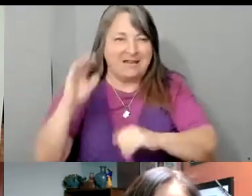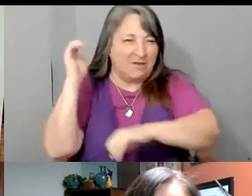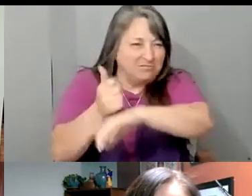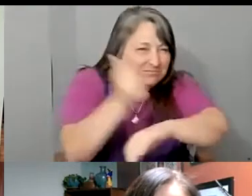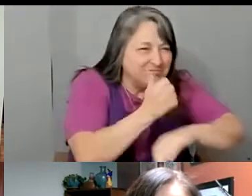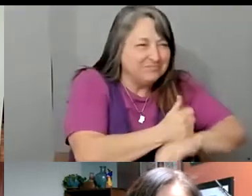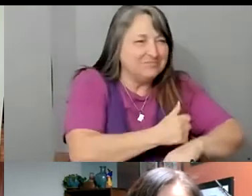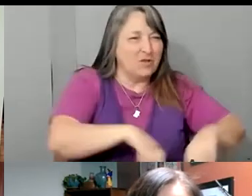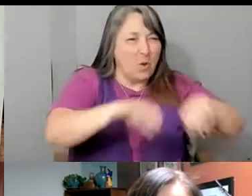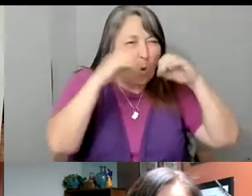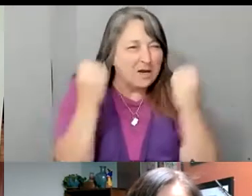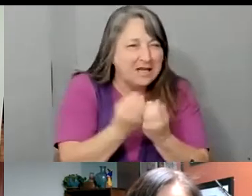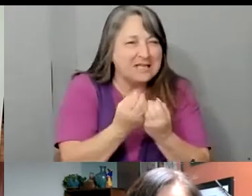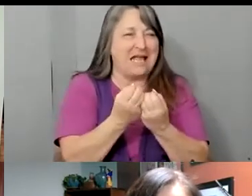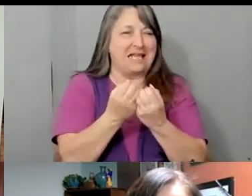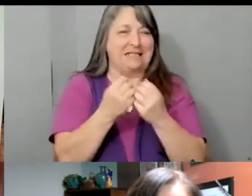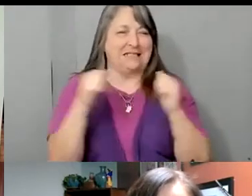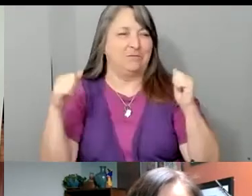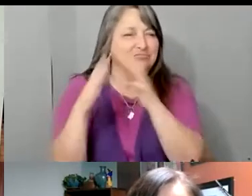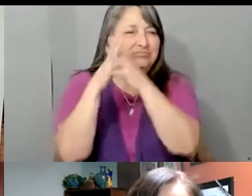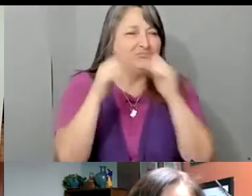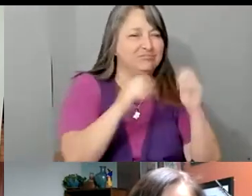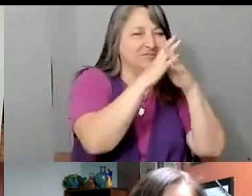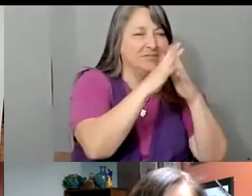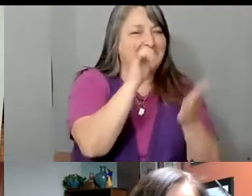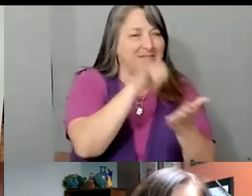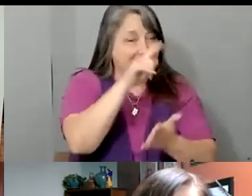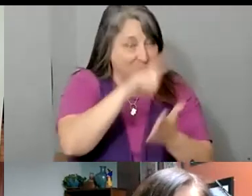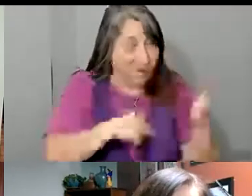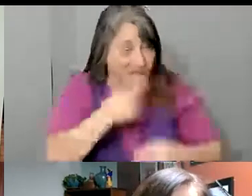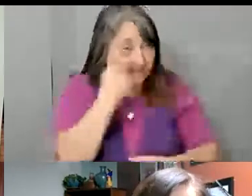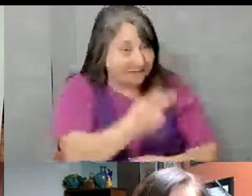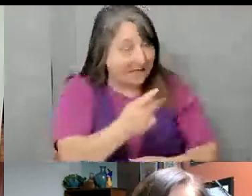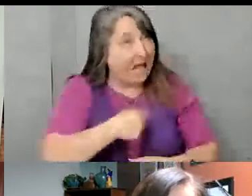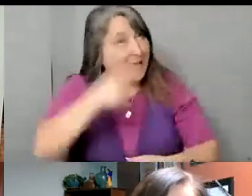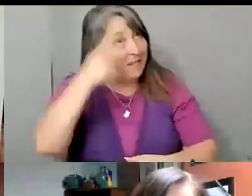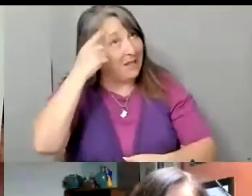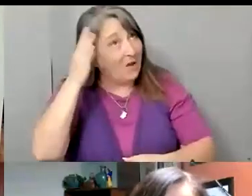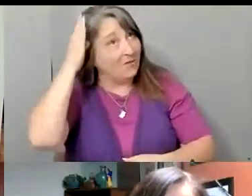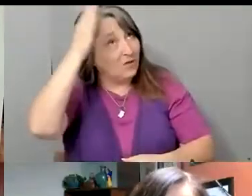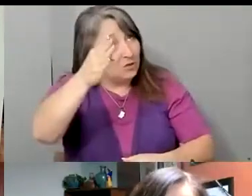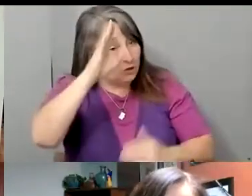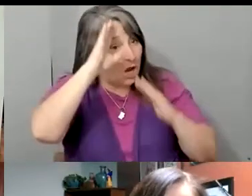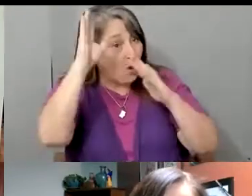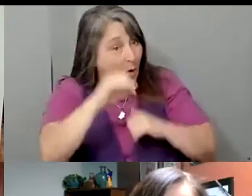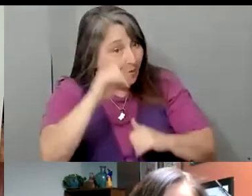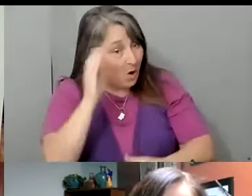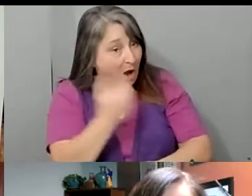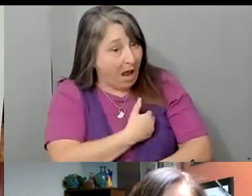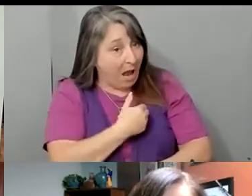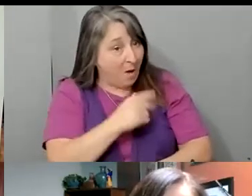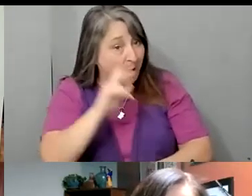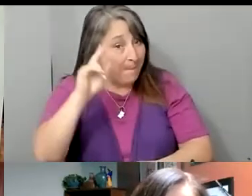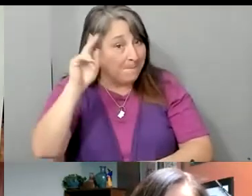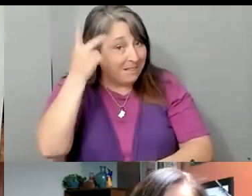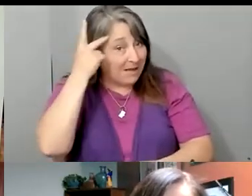es donde yo veo que cuando me pongo a pensar, el futuro y la esperanza de nuestro partido, especialmente de los latinos, tiene un